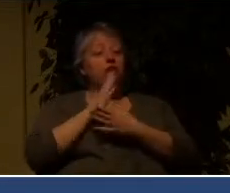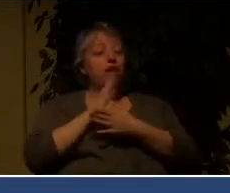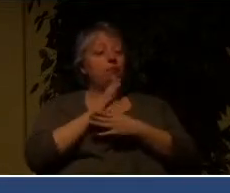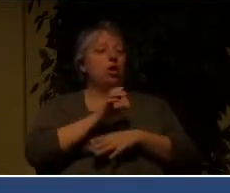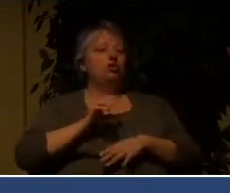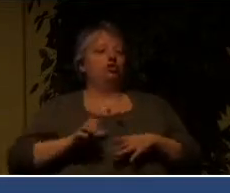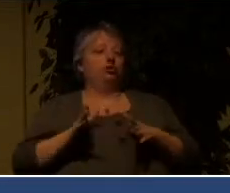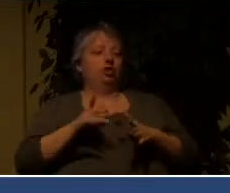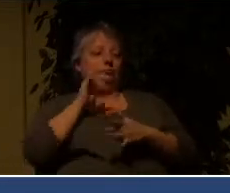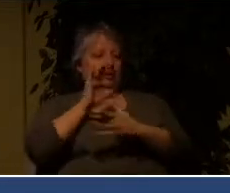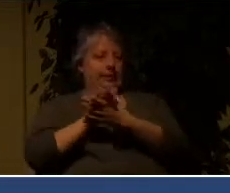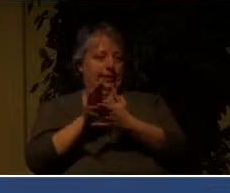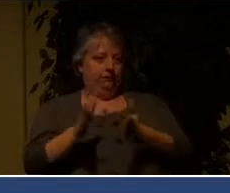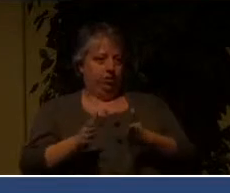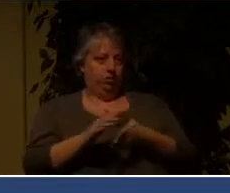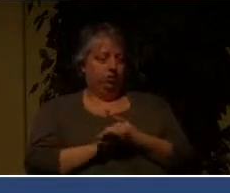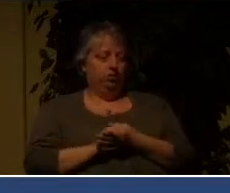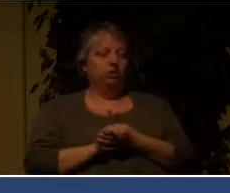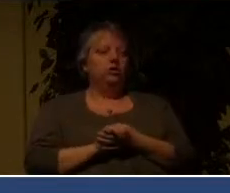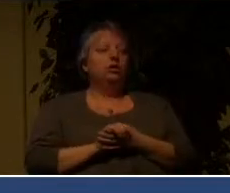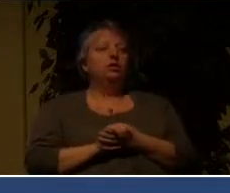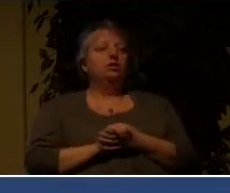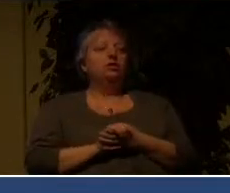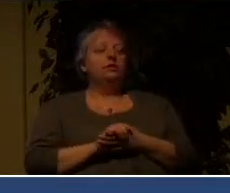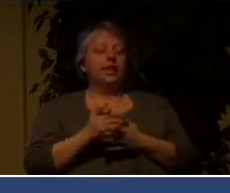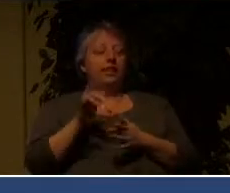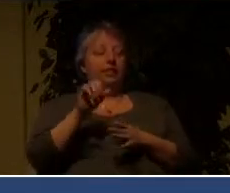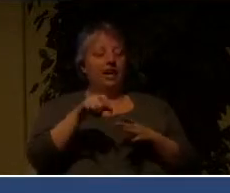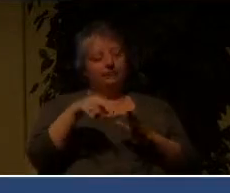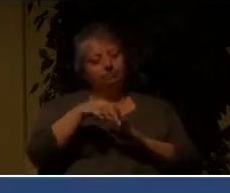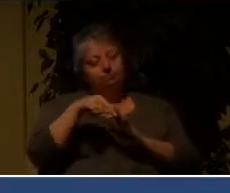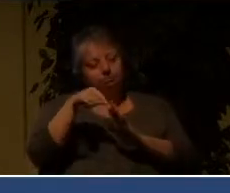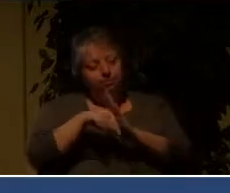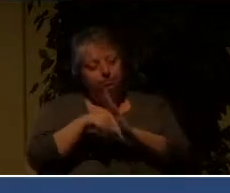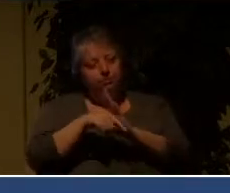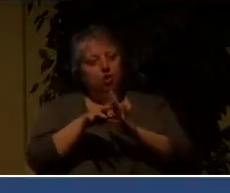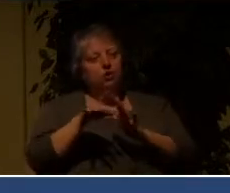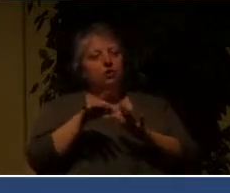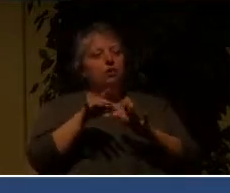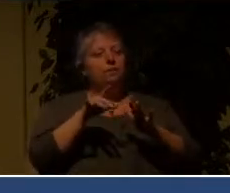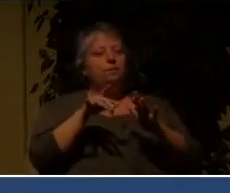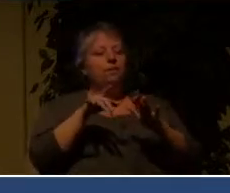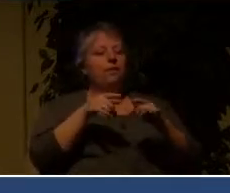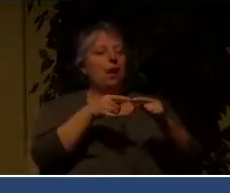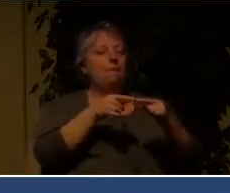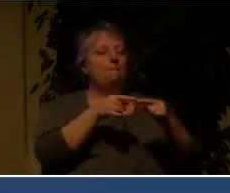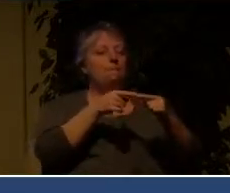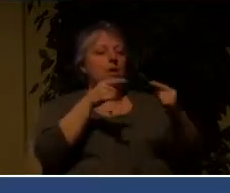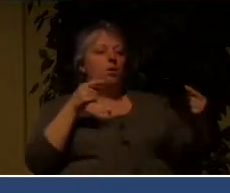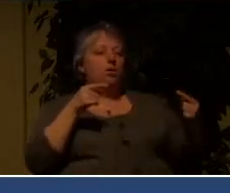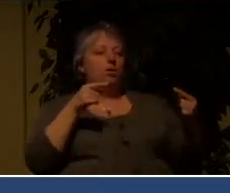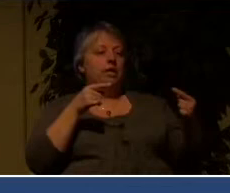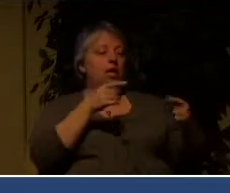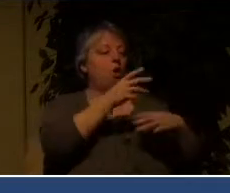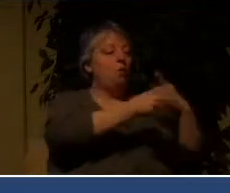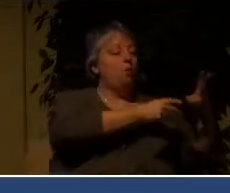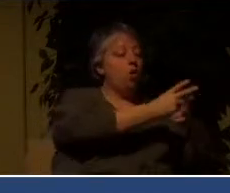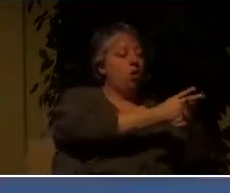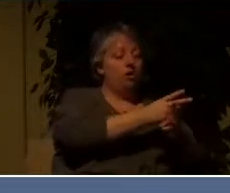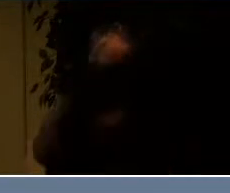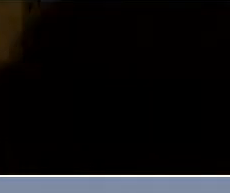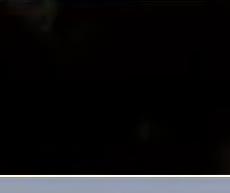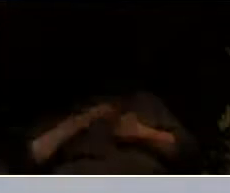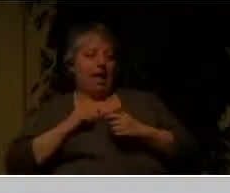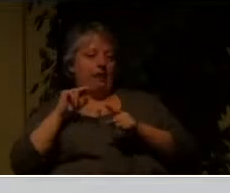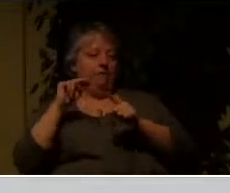believers, is really rooted in opposing world and life views. A